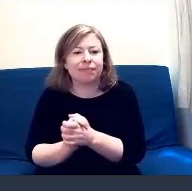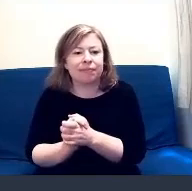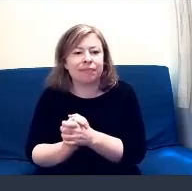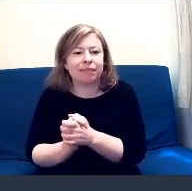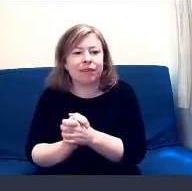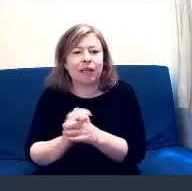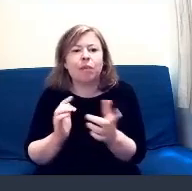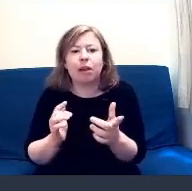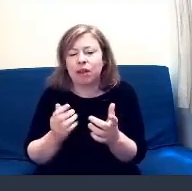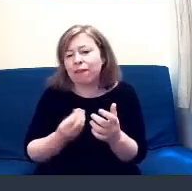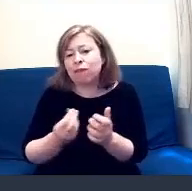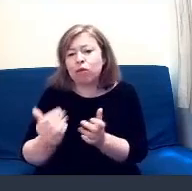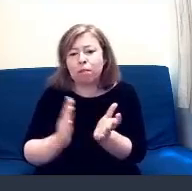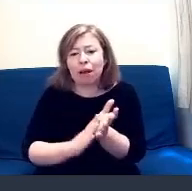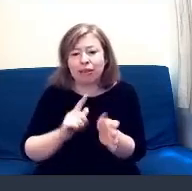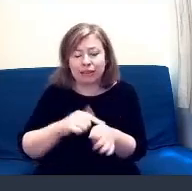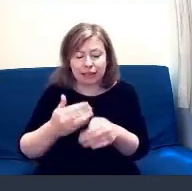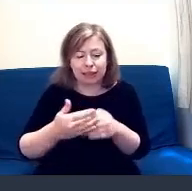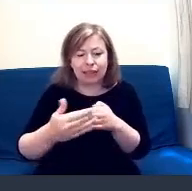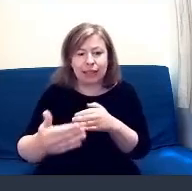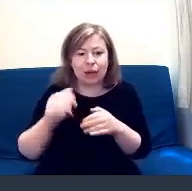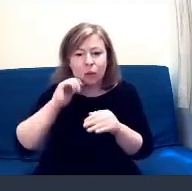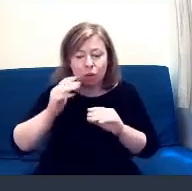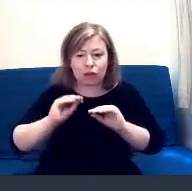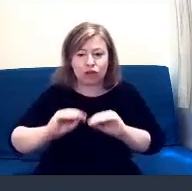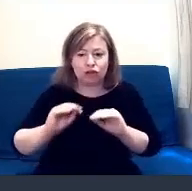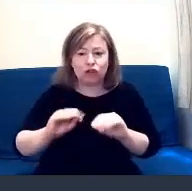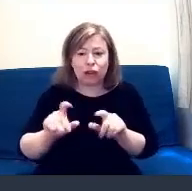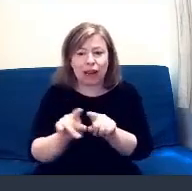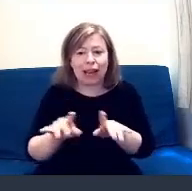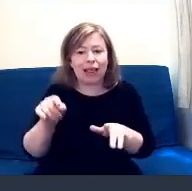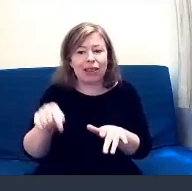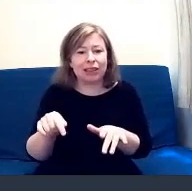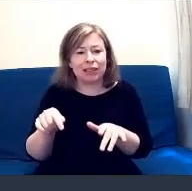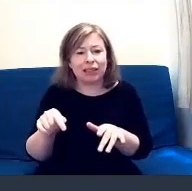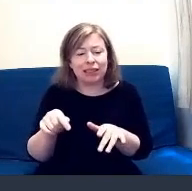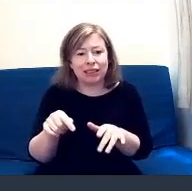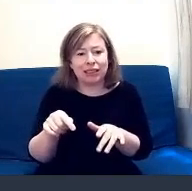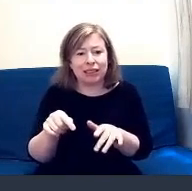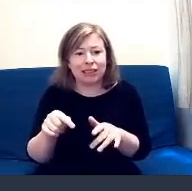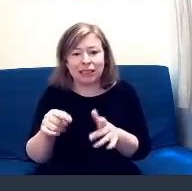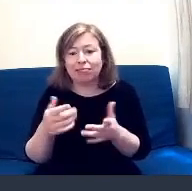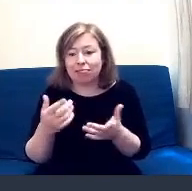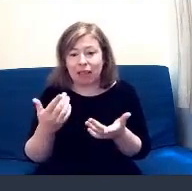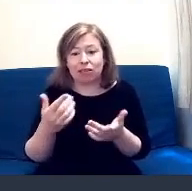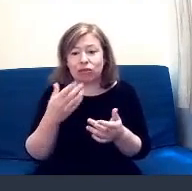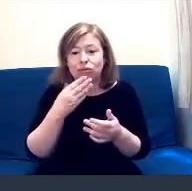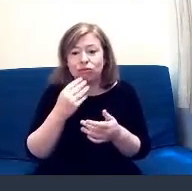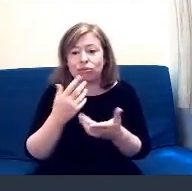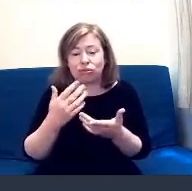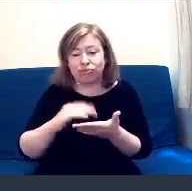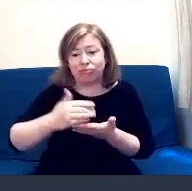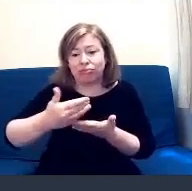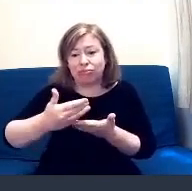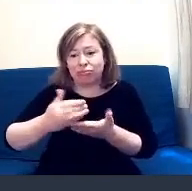a mixture of delivering training like this, which will be completely offline or live, as in like